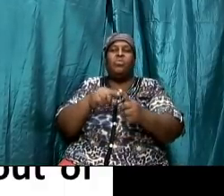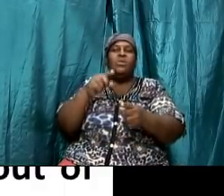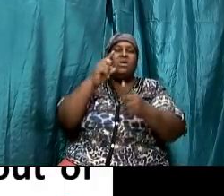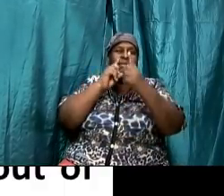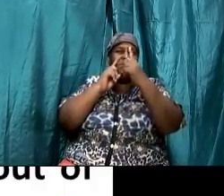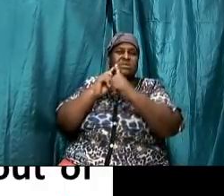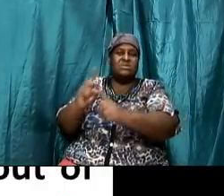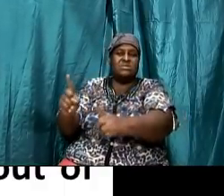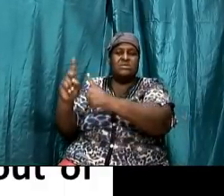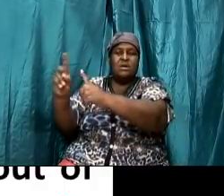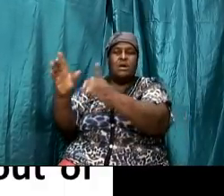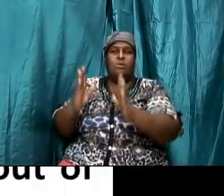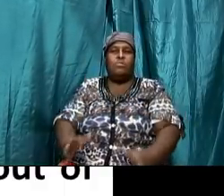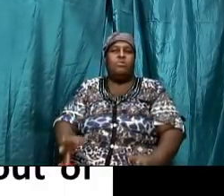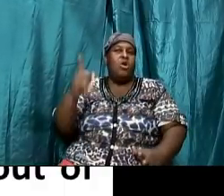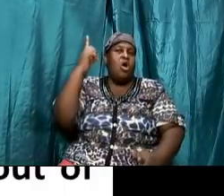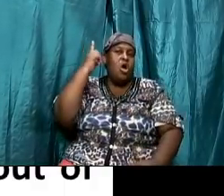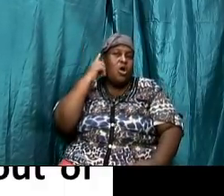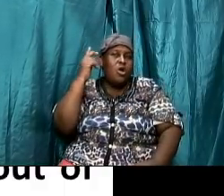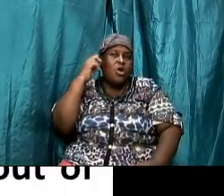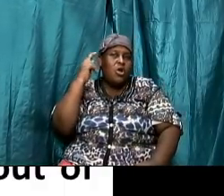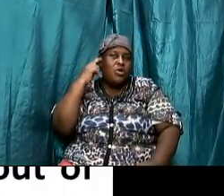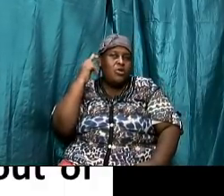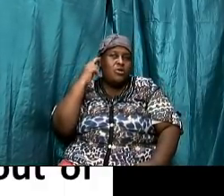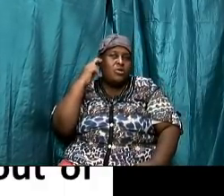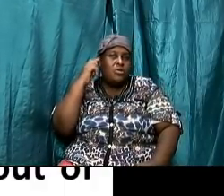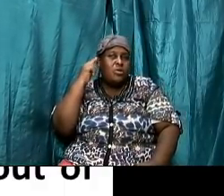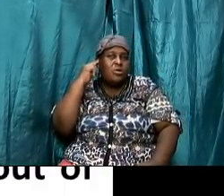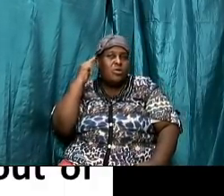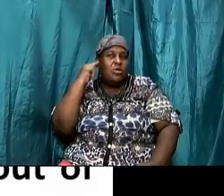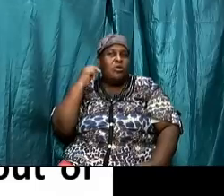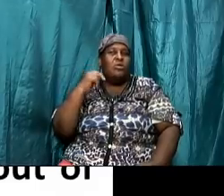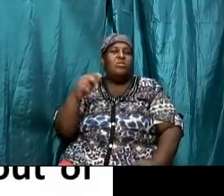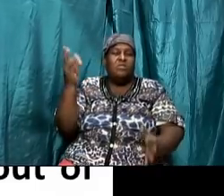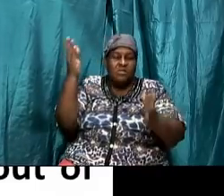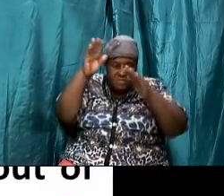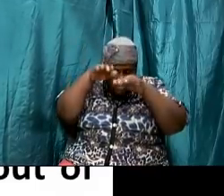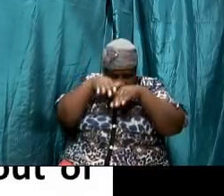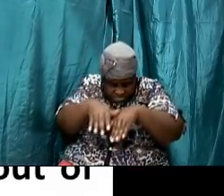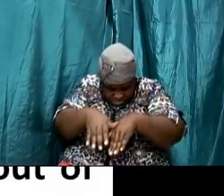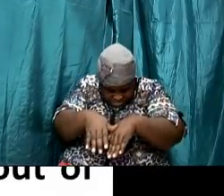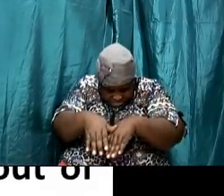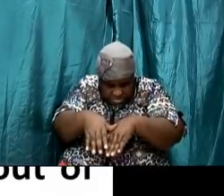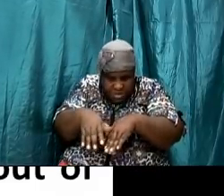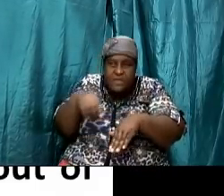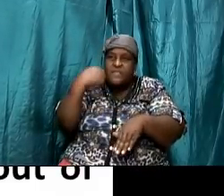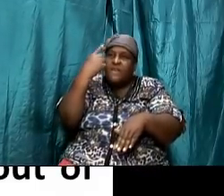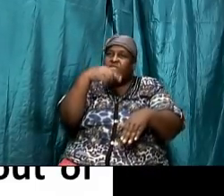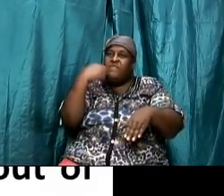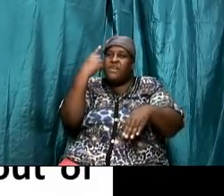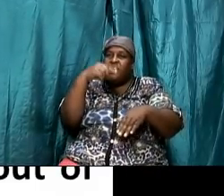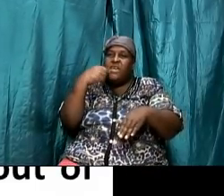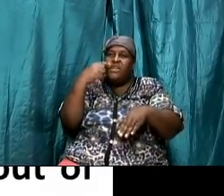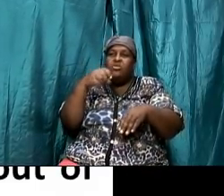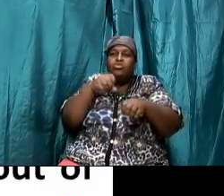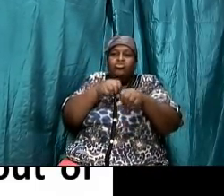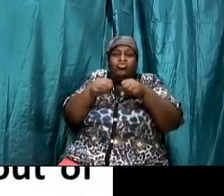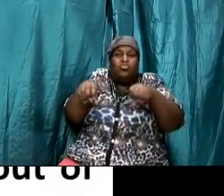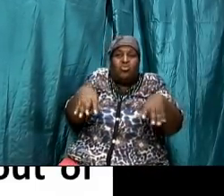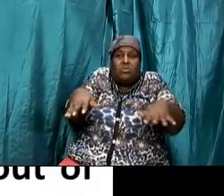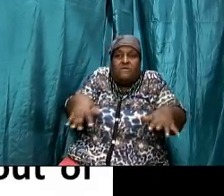praise god the bible said they fell on their face and were sore afraid